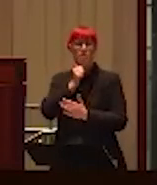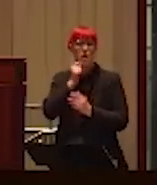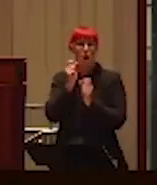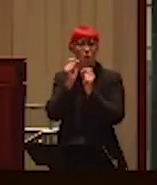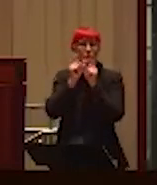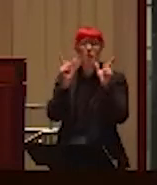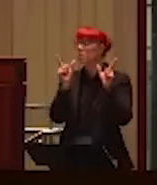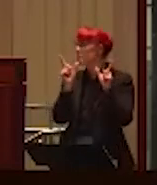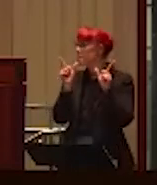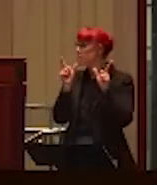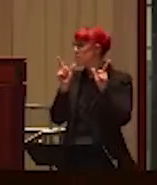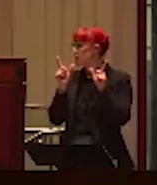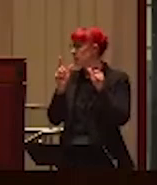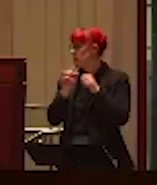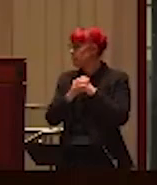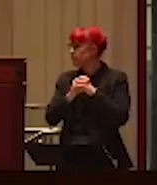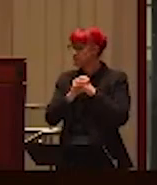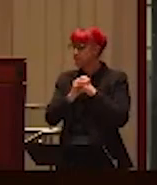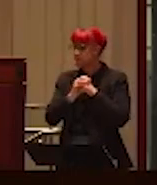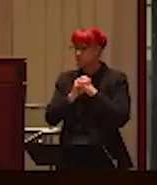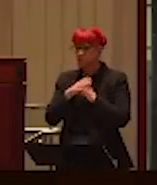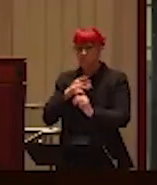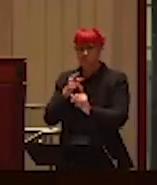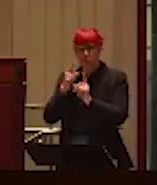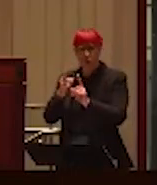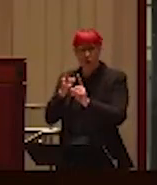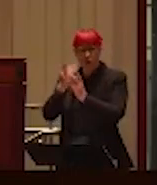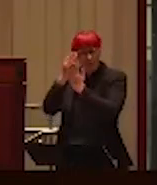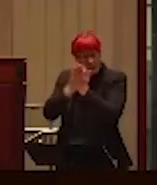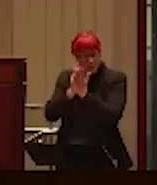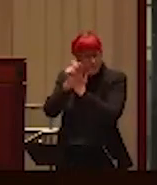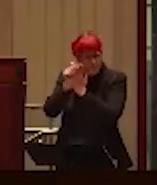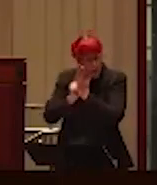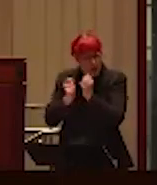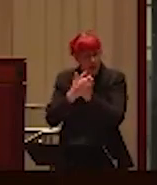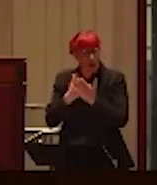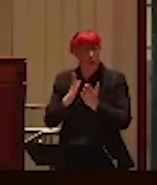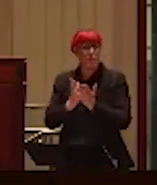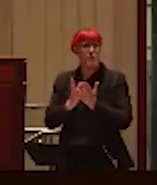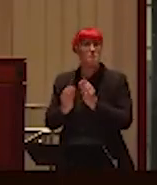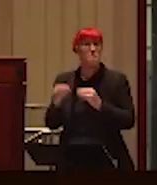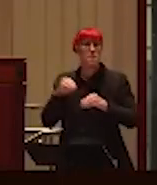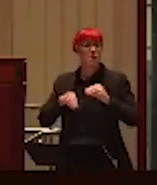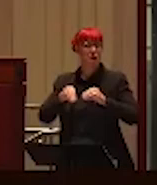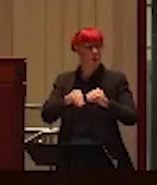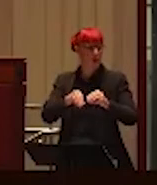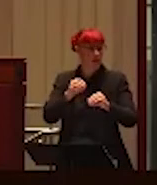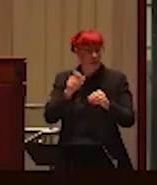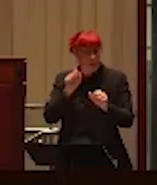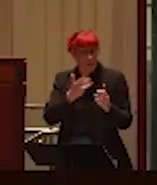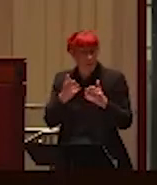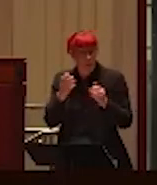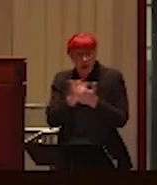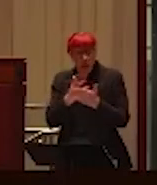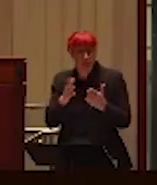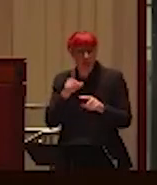one of my critical goals was to write a list of all the things I needed to take with me. I knew I couldn't take everything, because I was trying to get out in a hurry. So, I had,